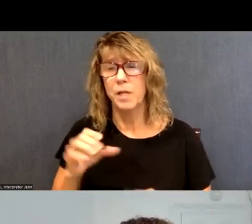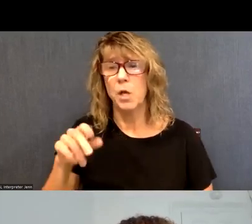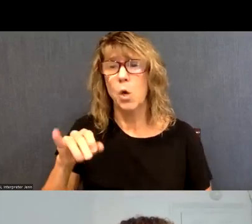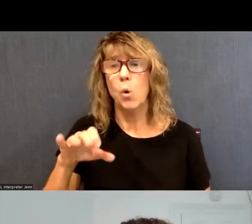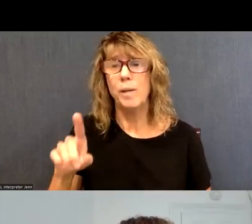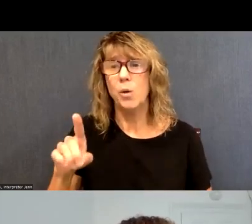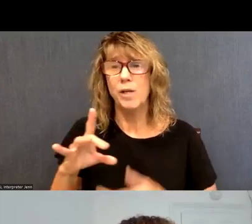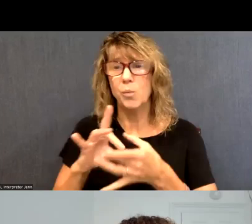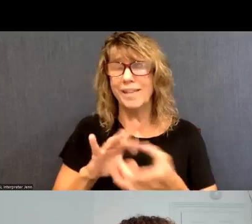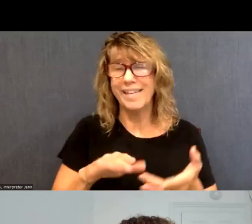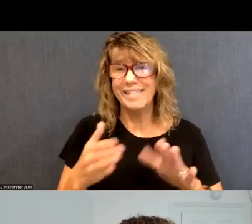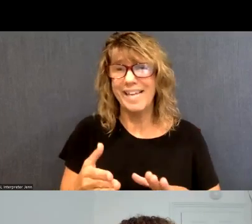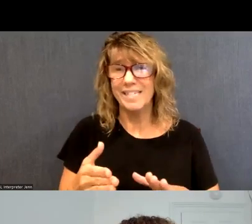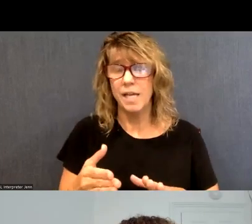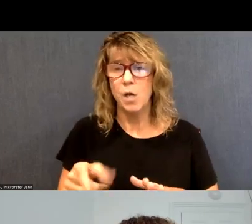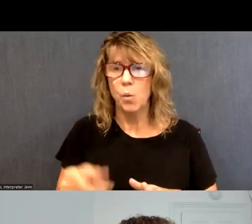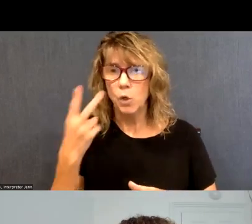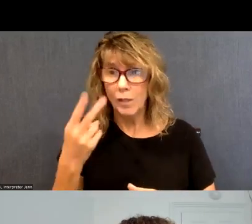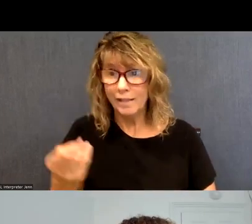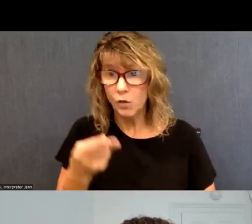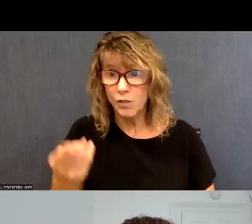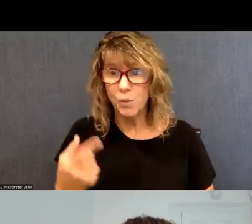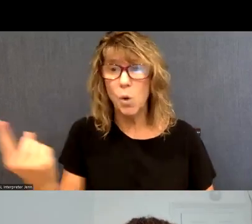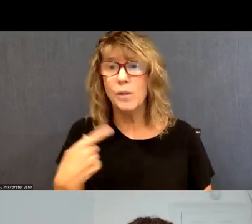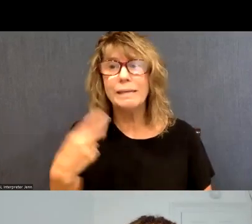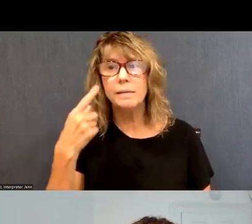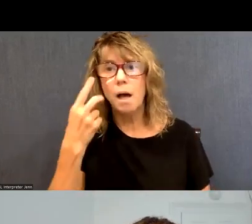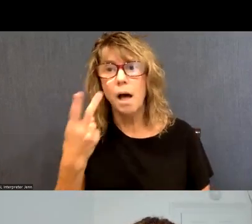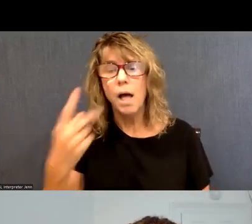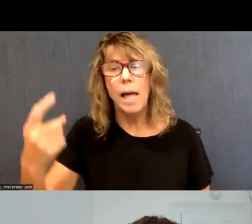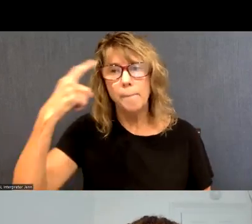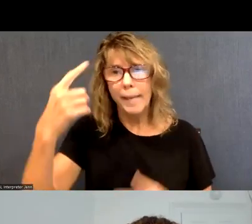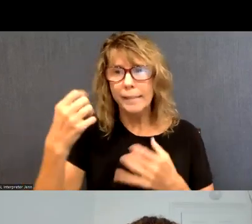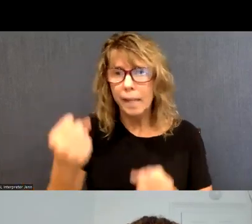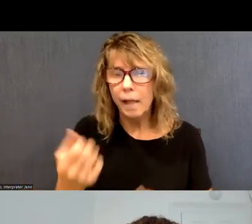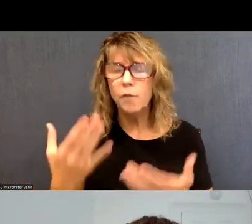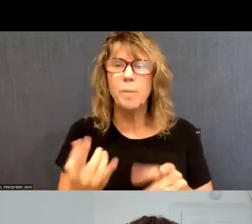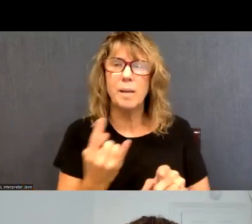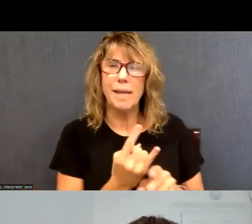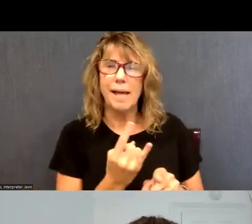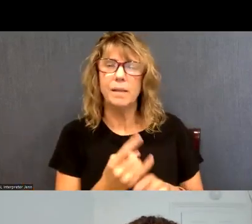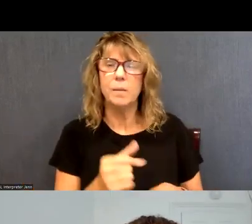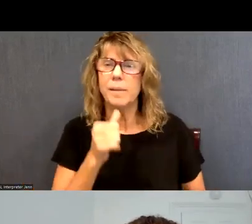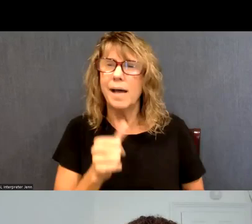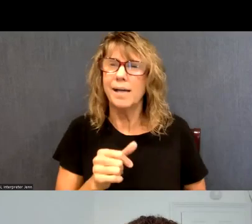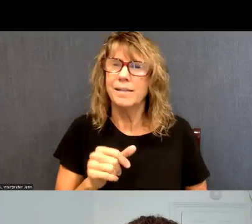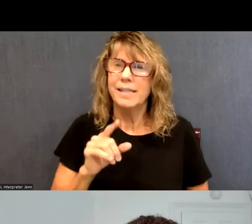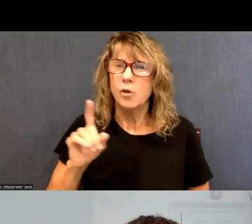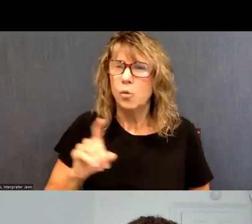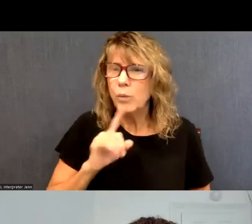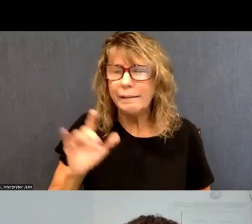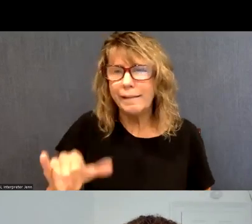related deaths. But when we look back at their history, we only saw mental health or maybe alcohol, but not necessarily that